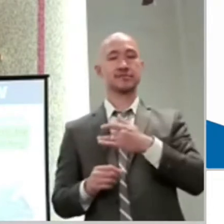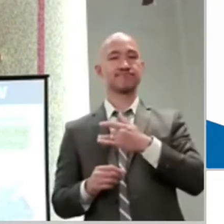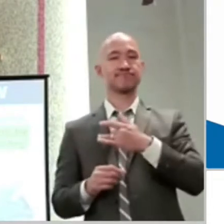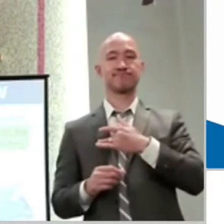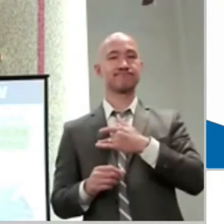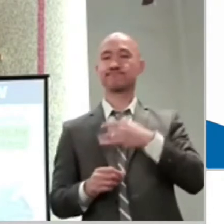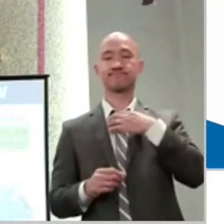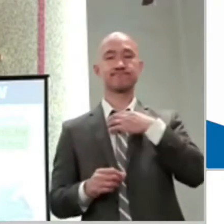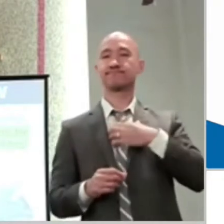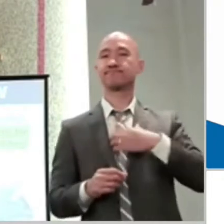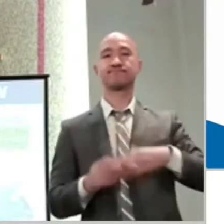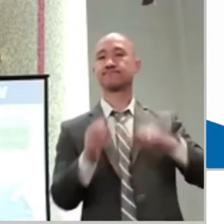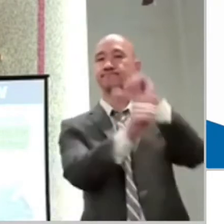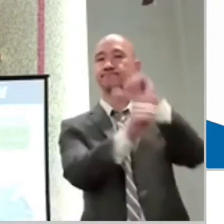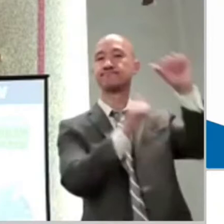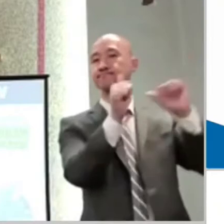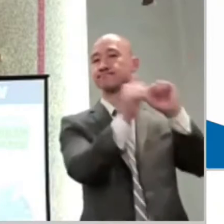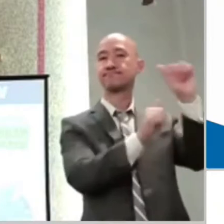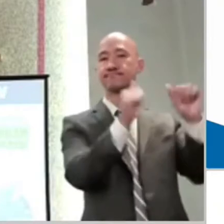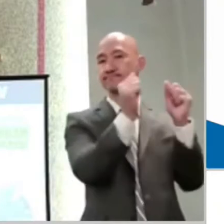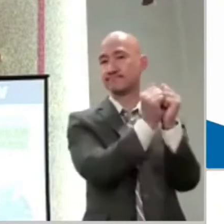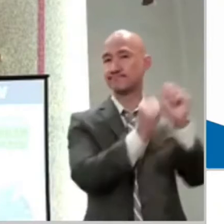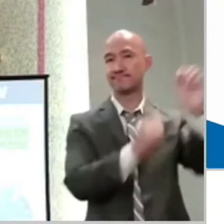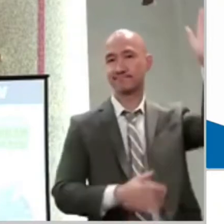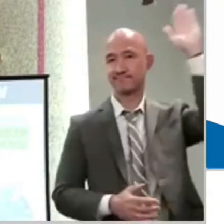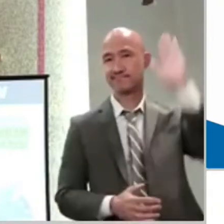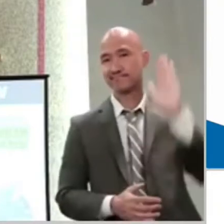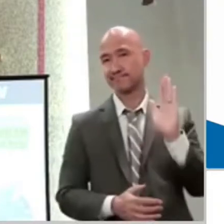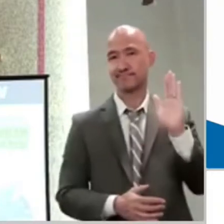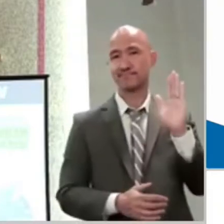really what this is about, what life is about.